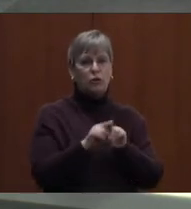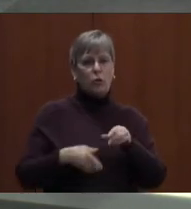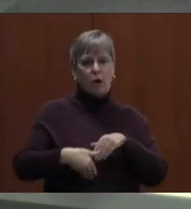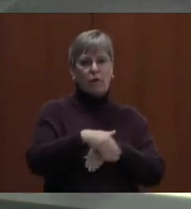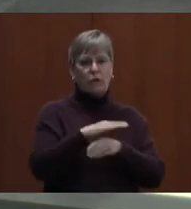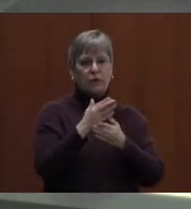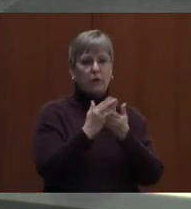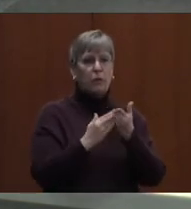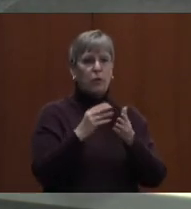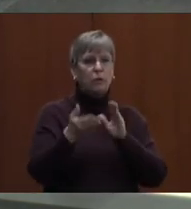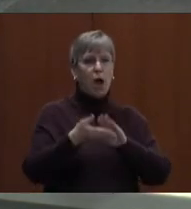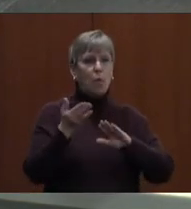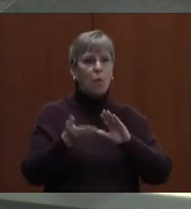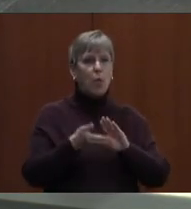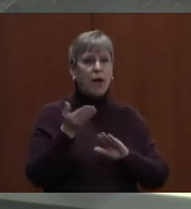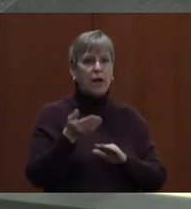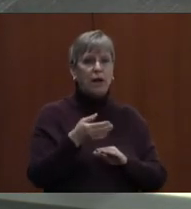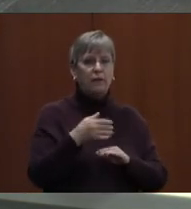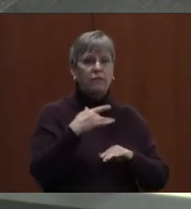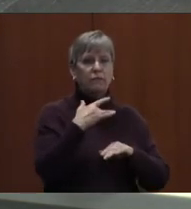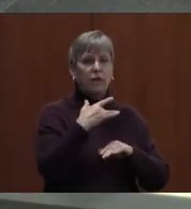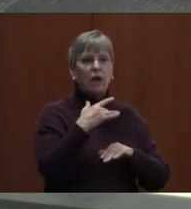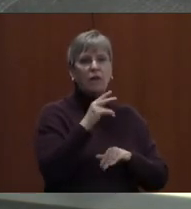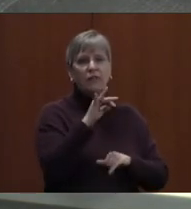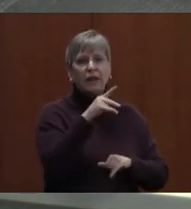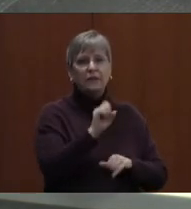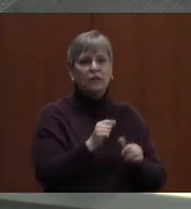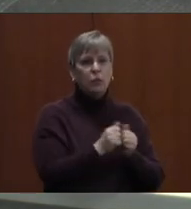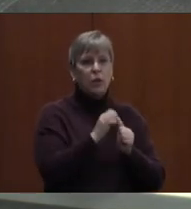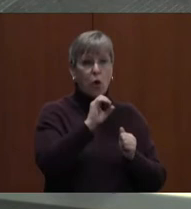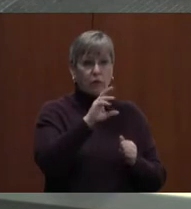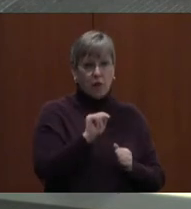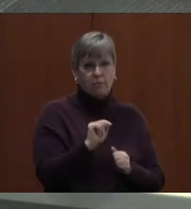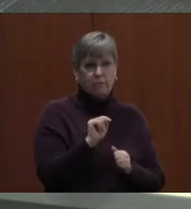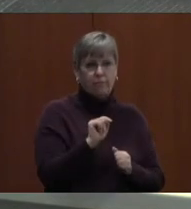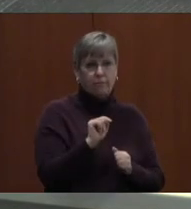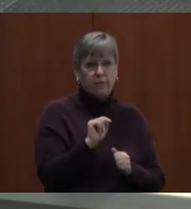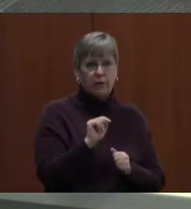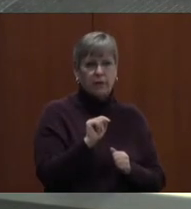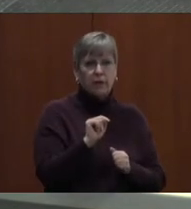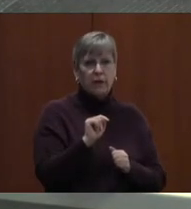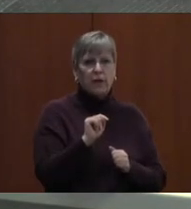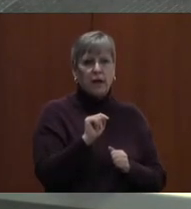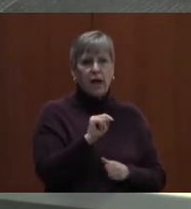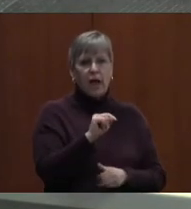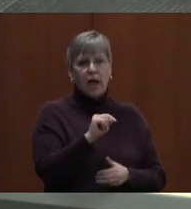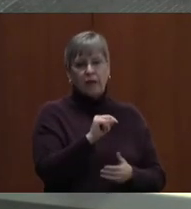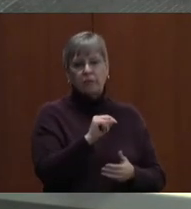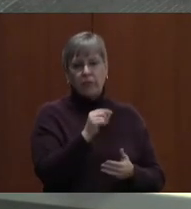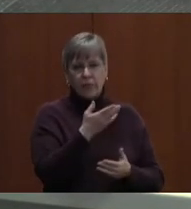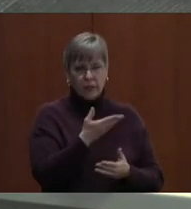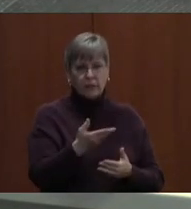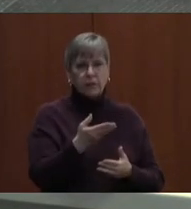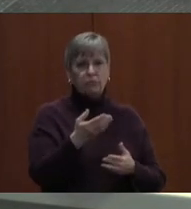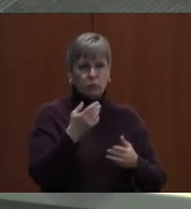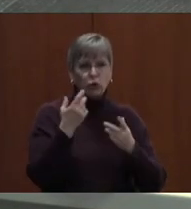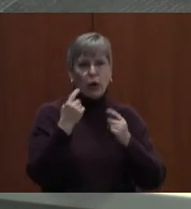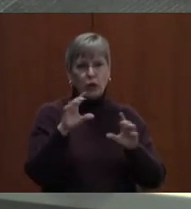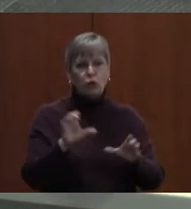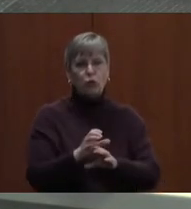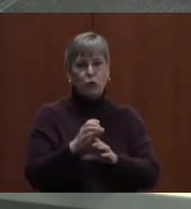some of those operating vacancies with overtime and a raise that the board approved in the substitute rate to attract more